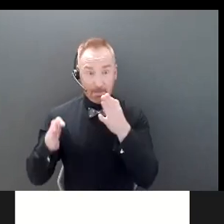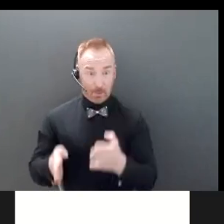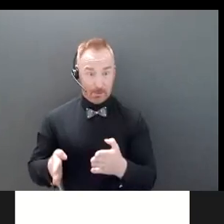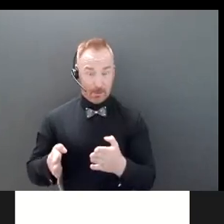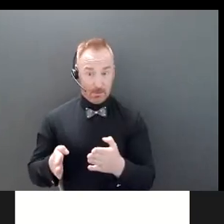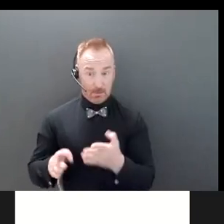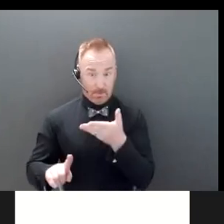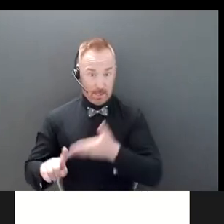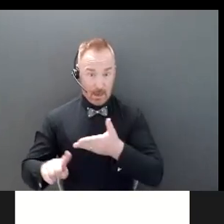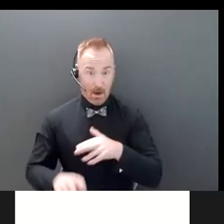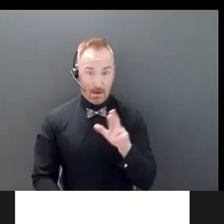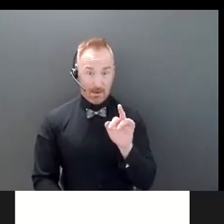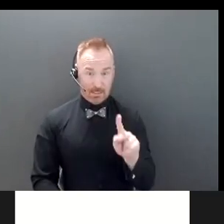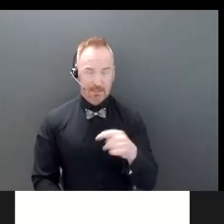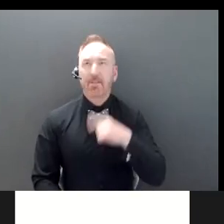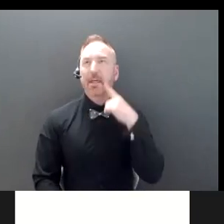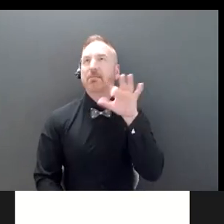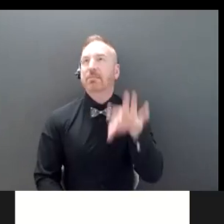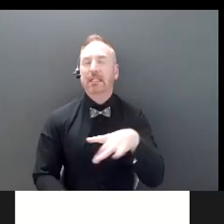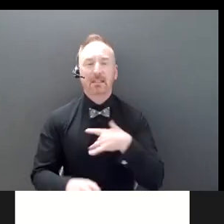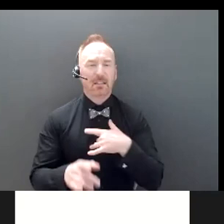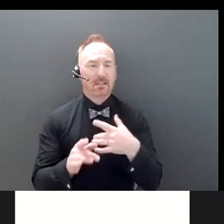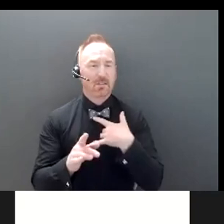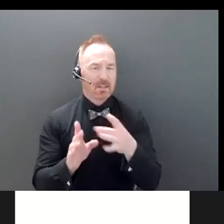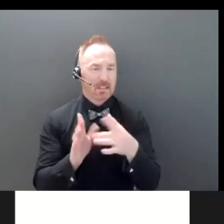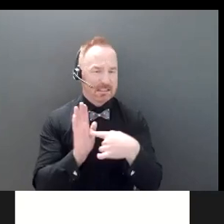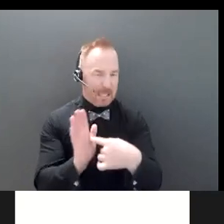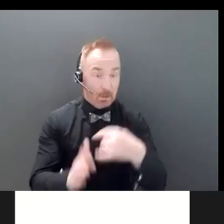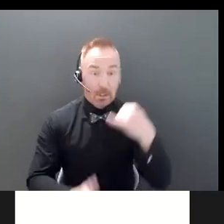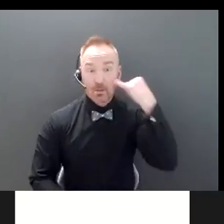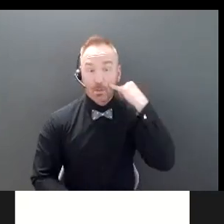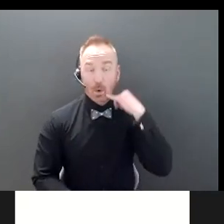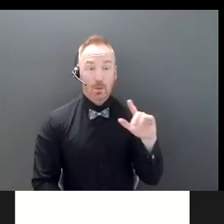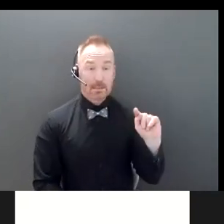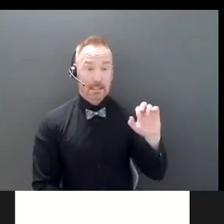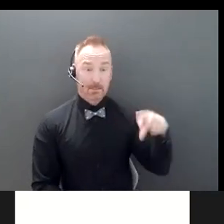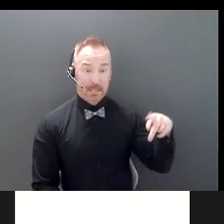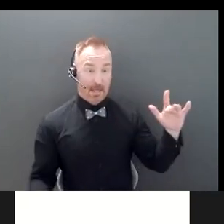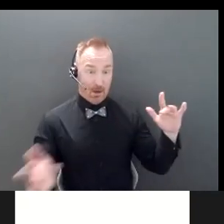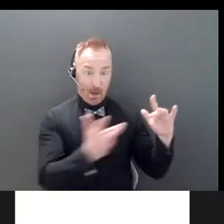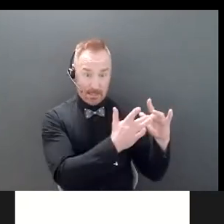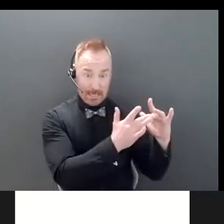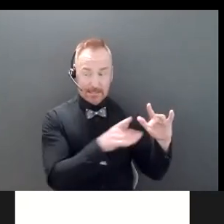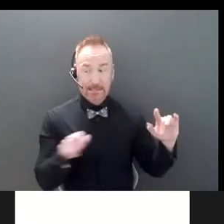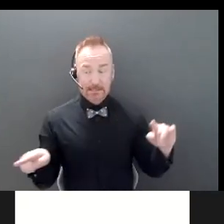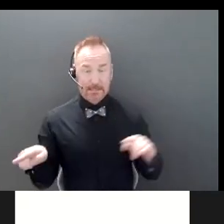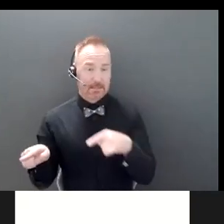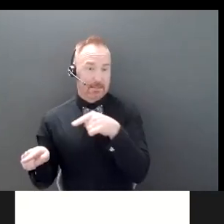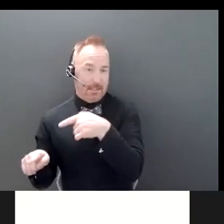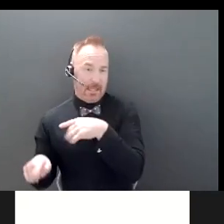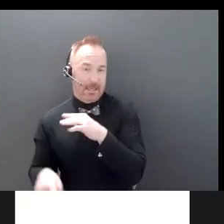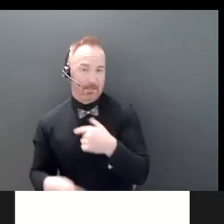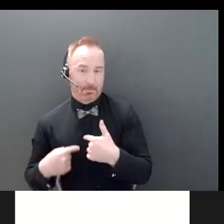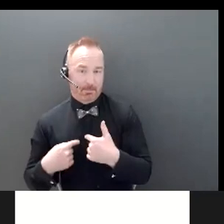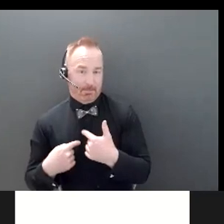I guess I'm going to throw a scenario, what if they call the trusted contact person, say, yes, you know, Mary has, is showing signs of dementia. So, then